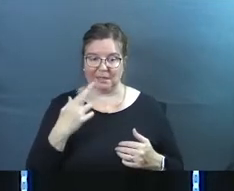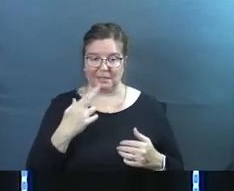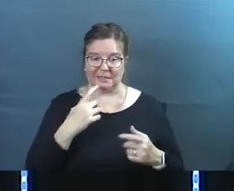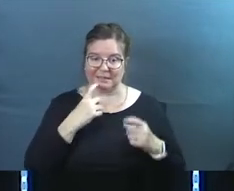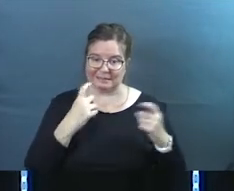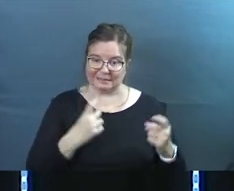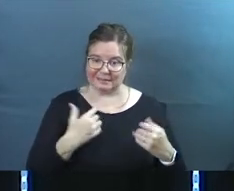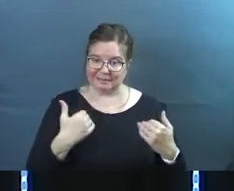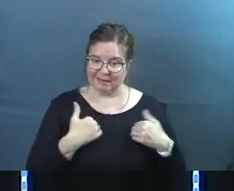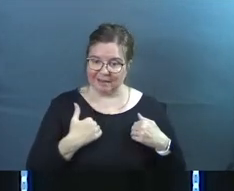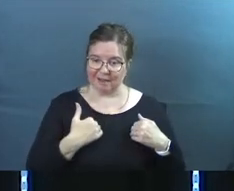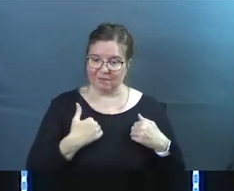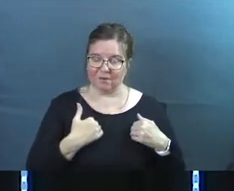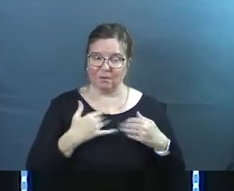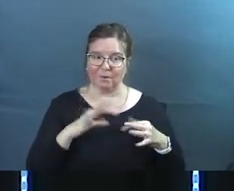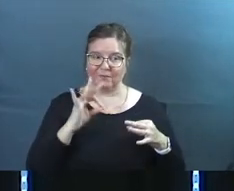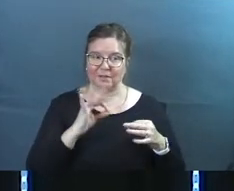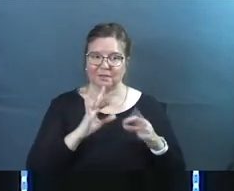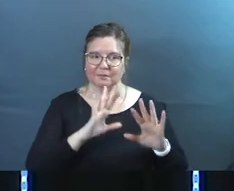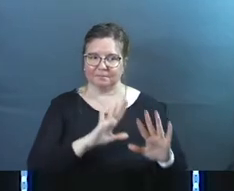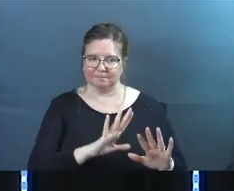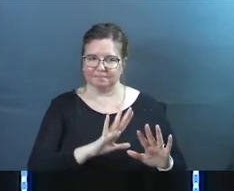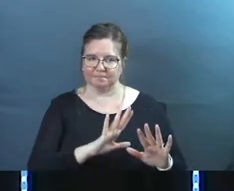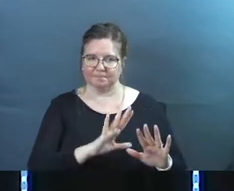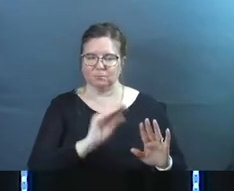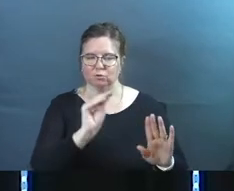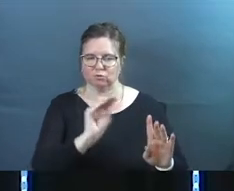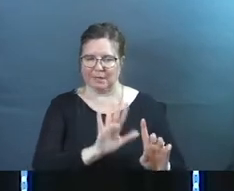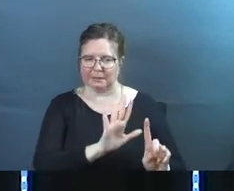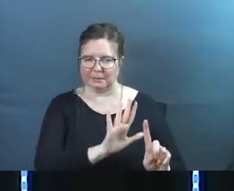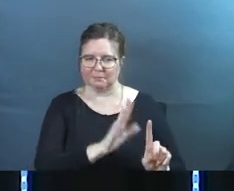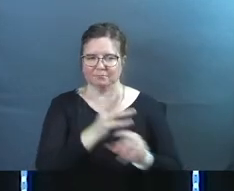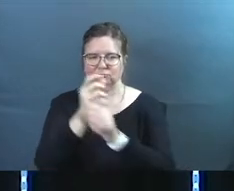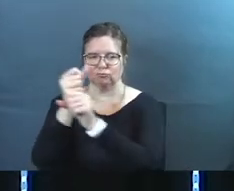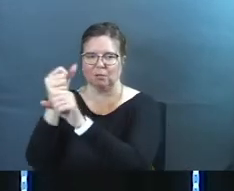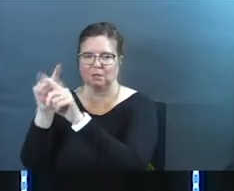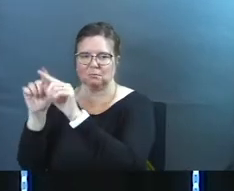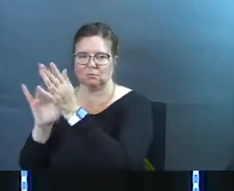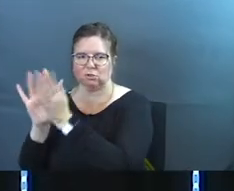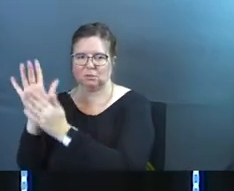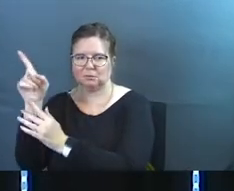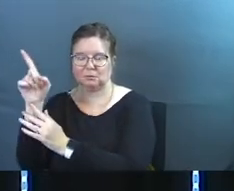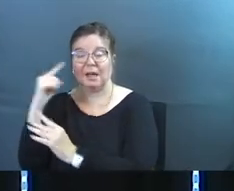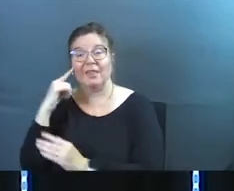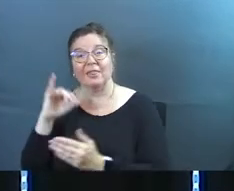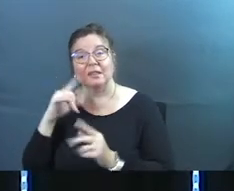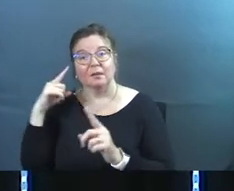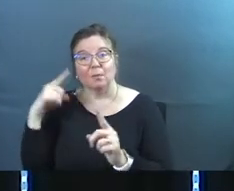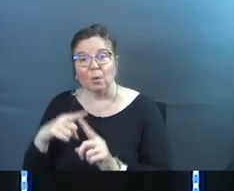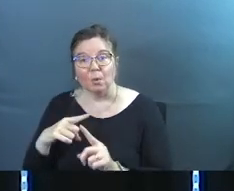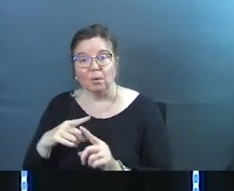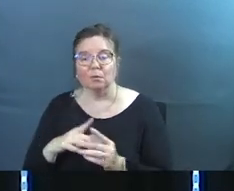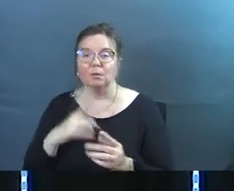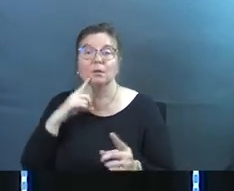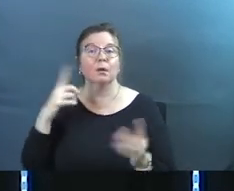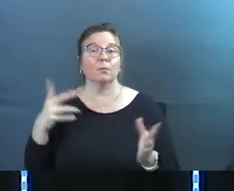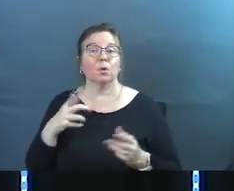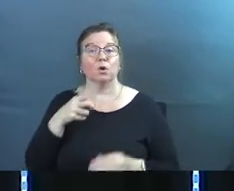find ourselves grasping for Jesus and I think that's the point. I think the point